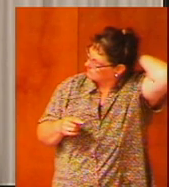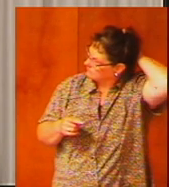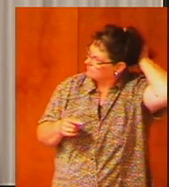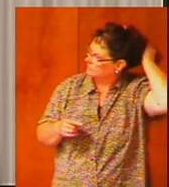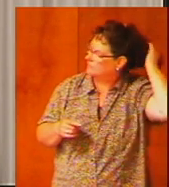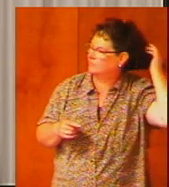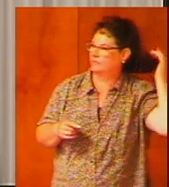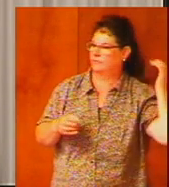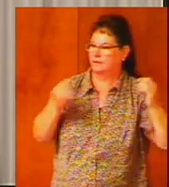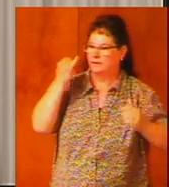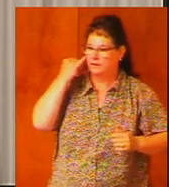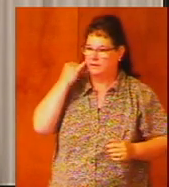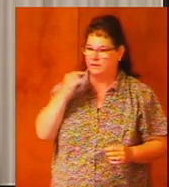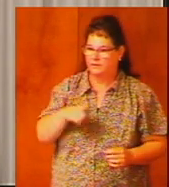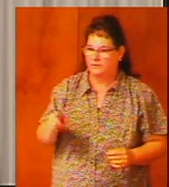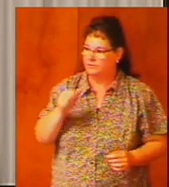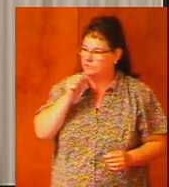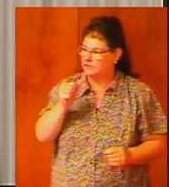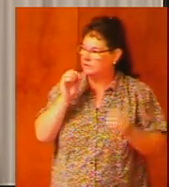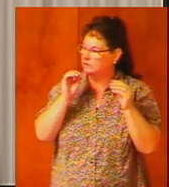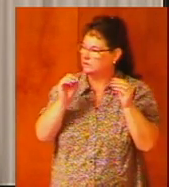and if you haven't taught them